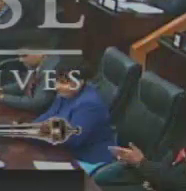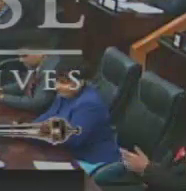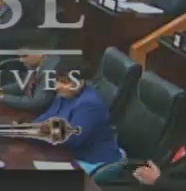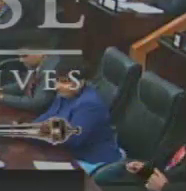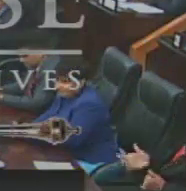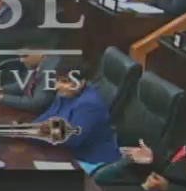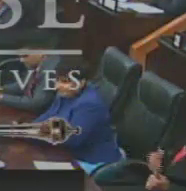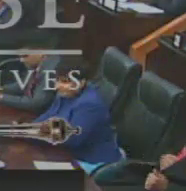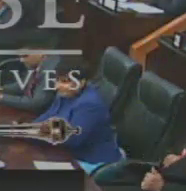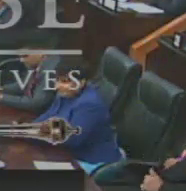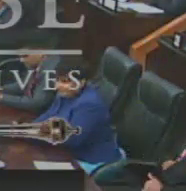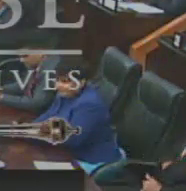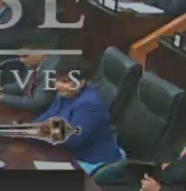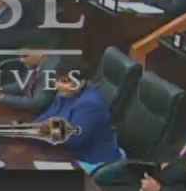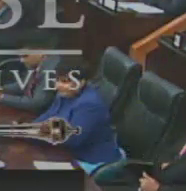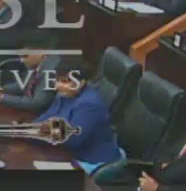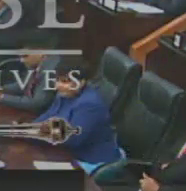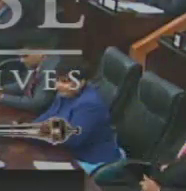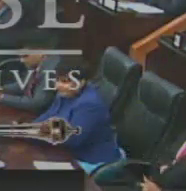For more information, visit www